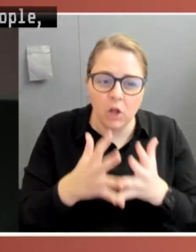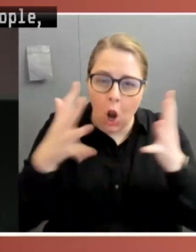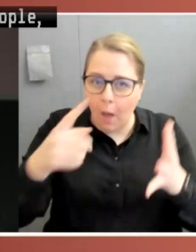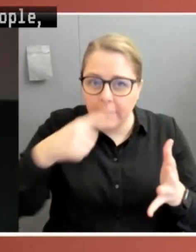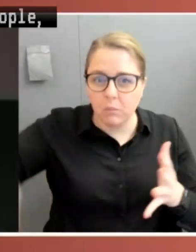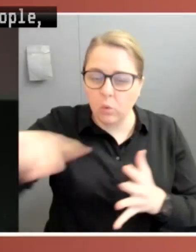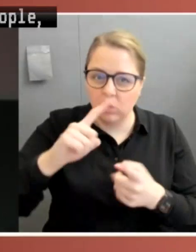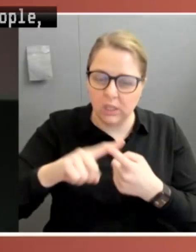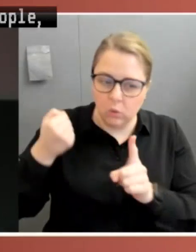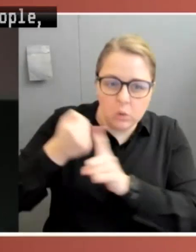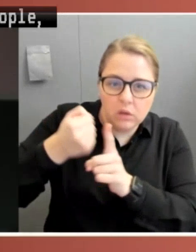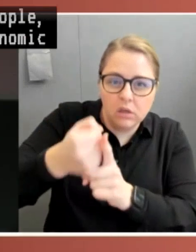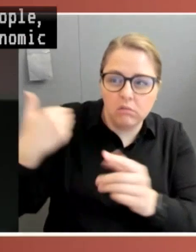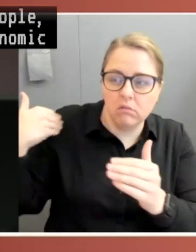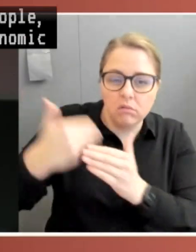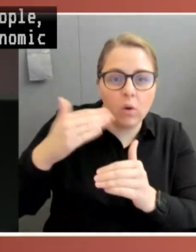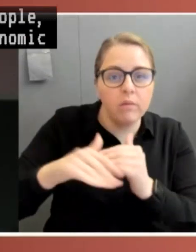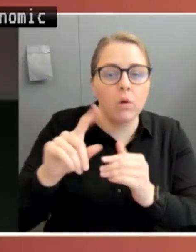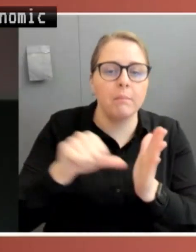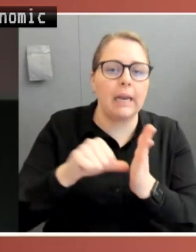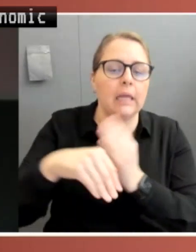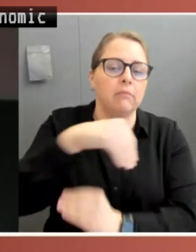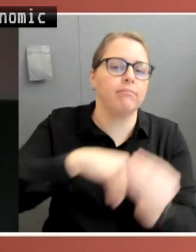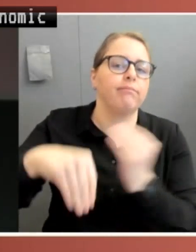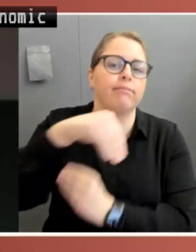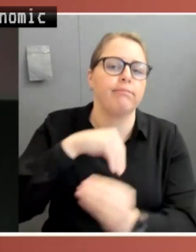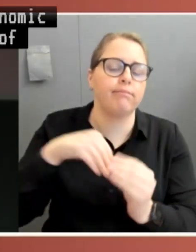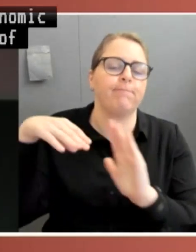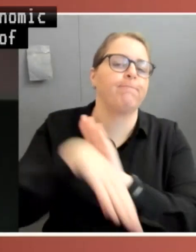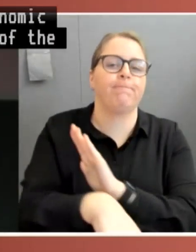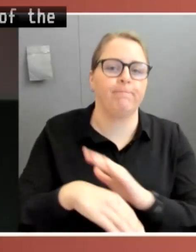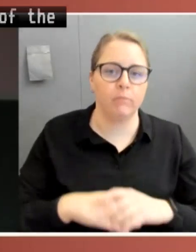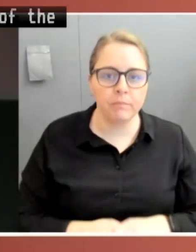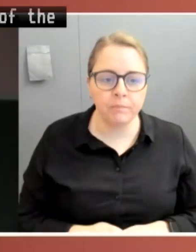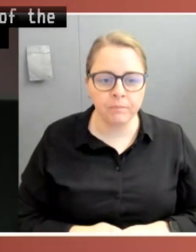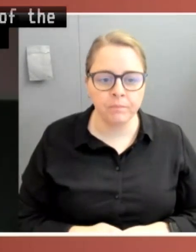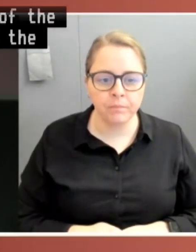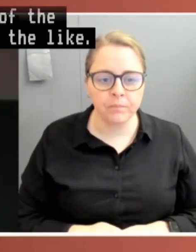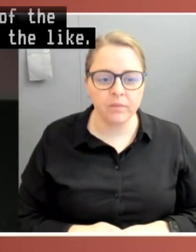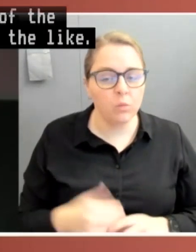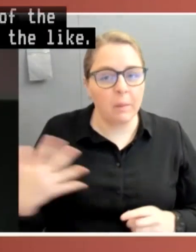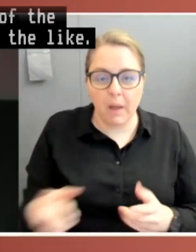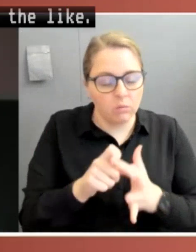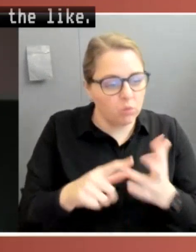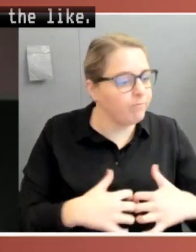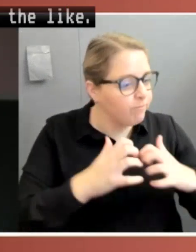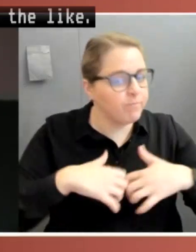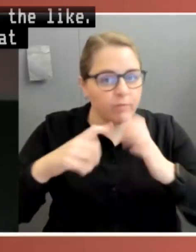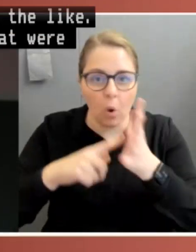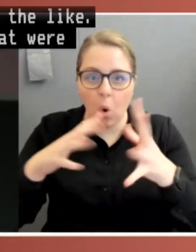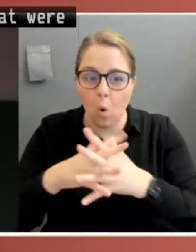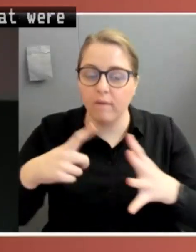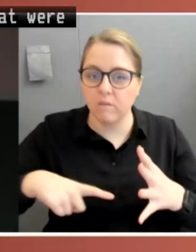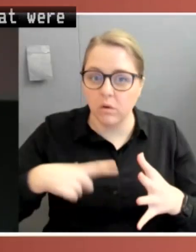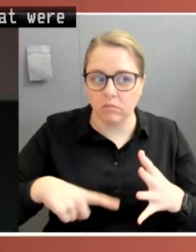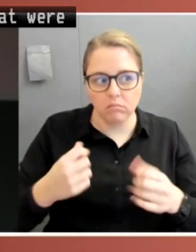businesses and the like. So these were measures that were extreme to protect public health and had an extreme impact upon basic